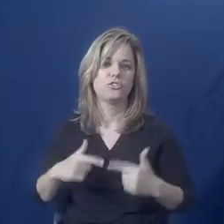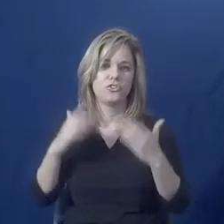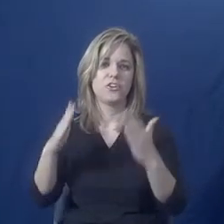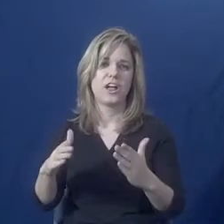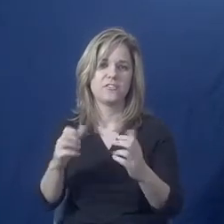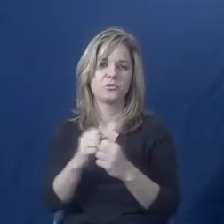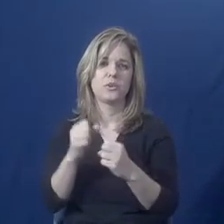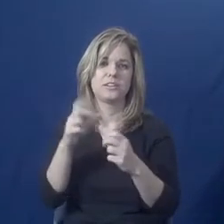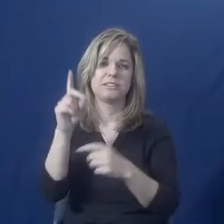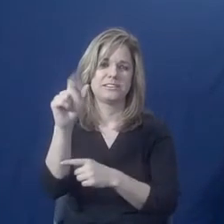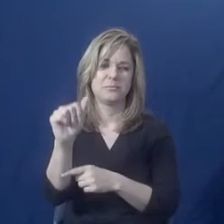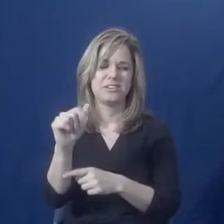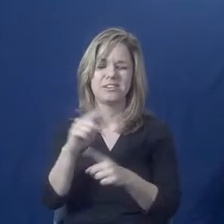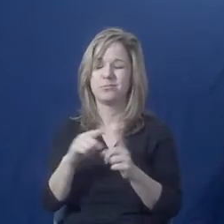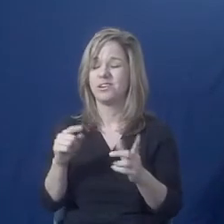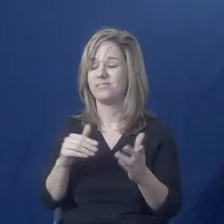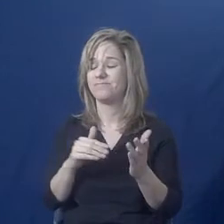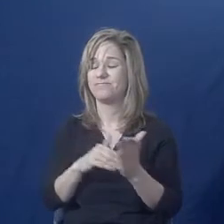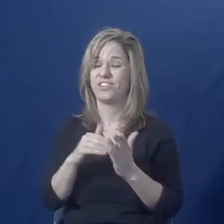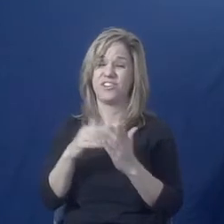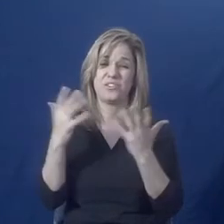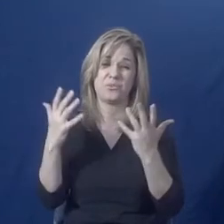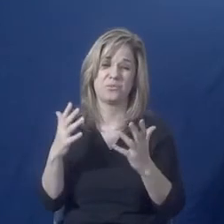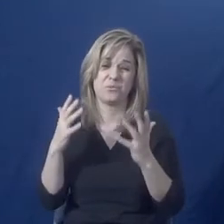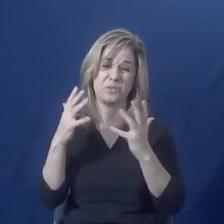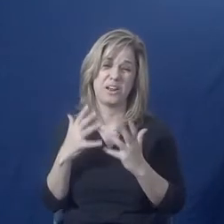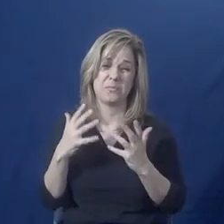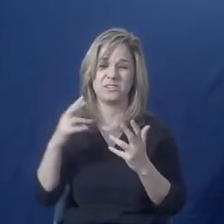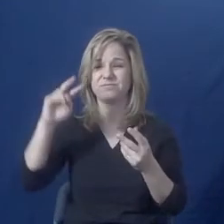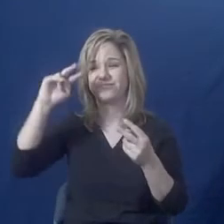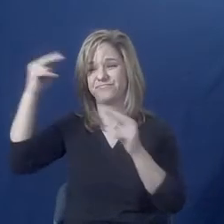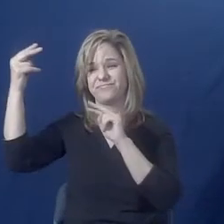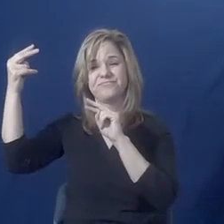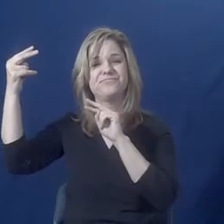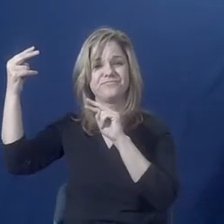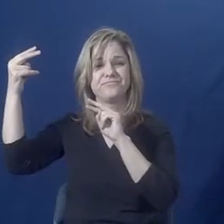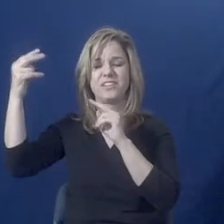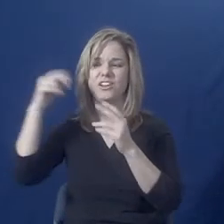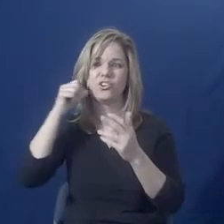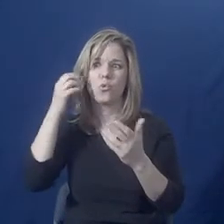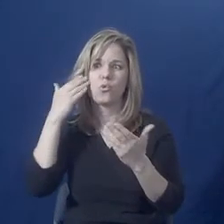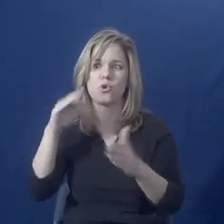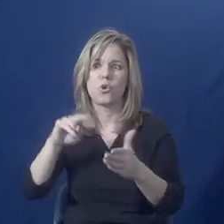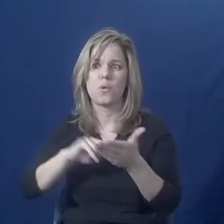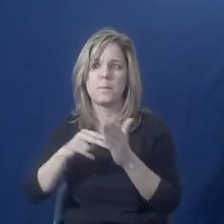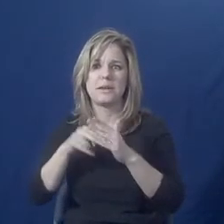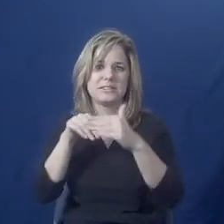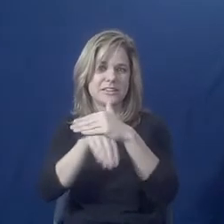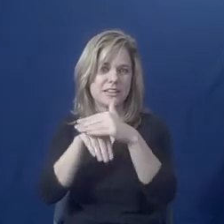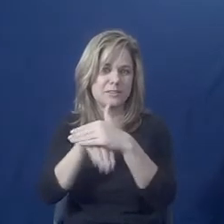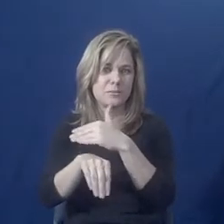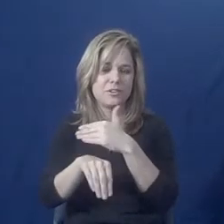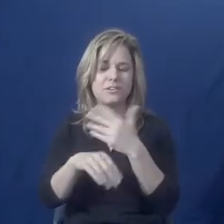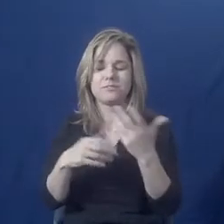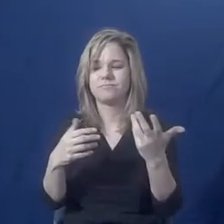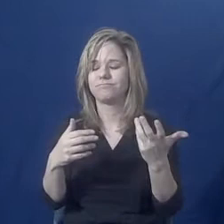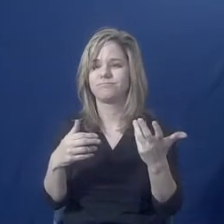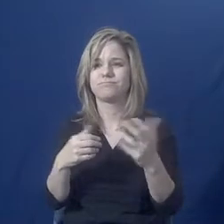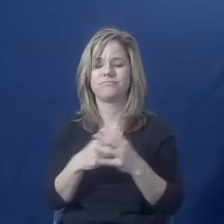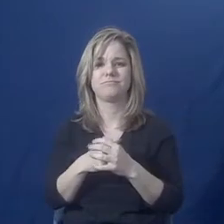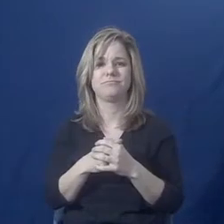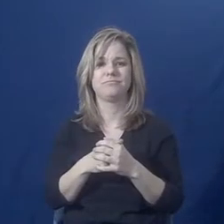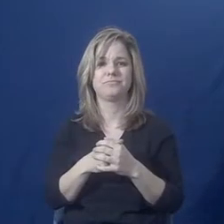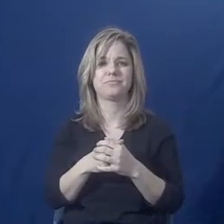misperceptions about what that means in terms of understanding accessibility. And understanding their obligations,